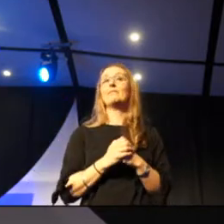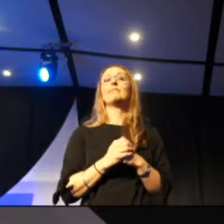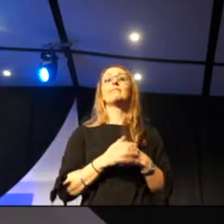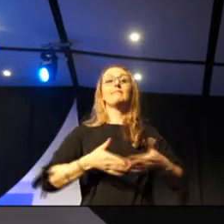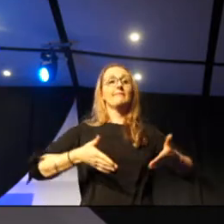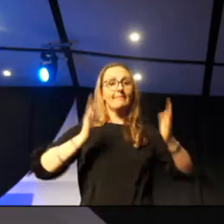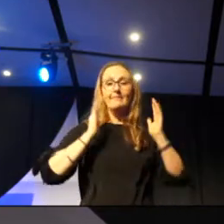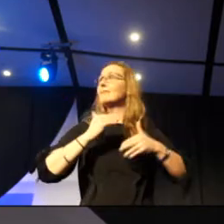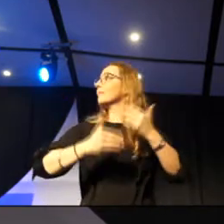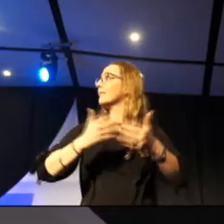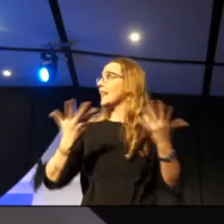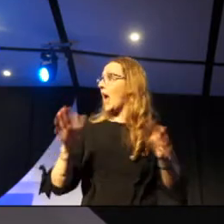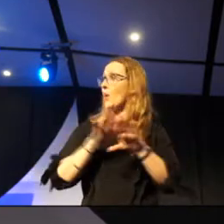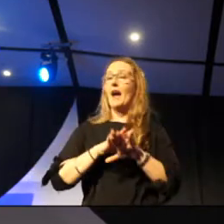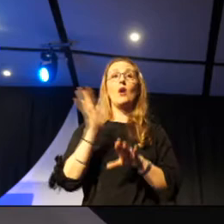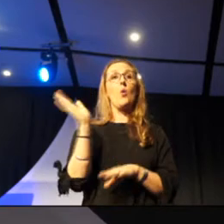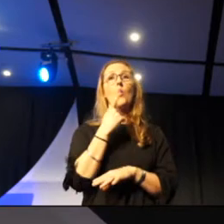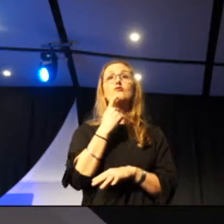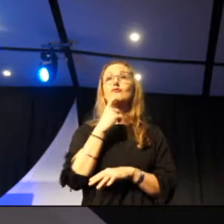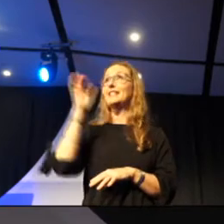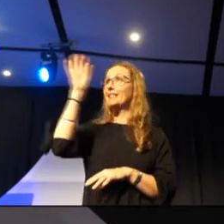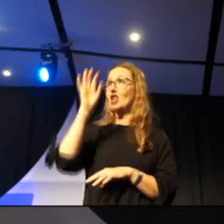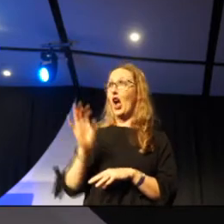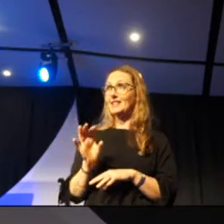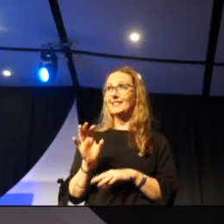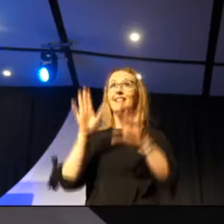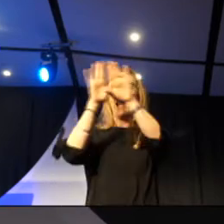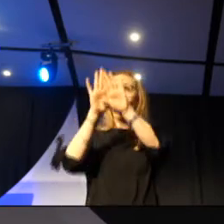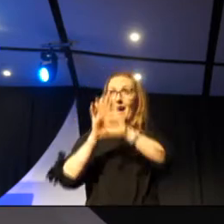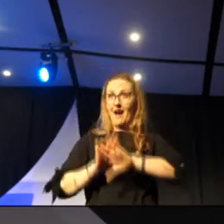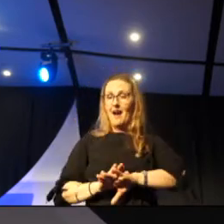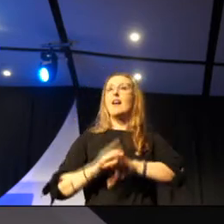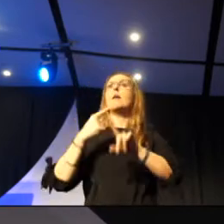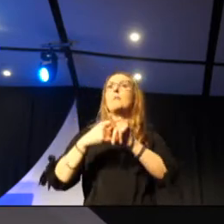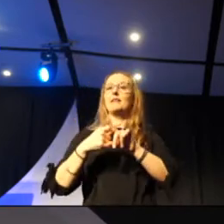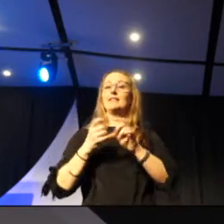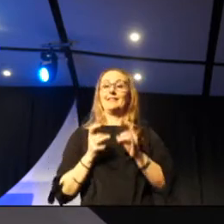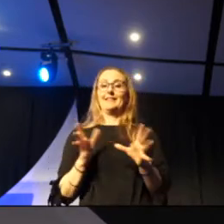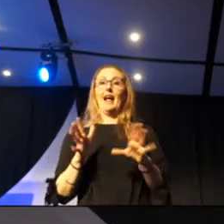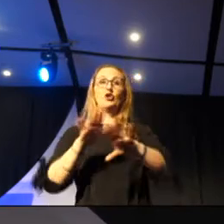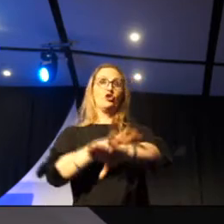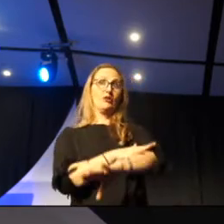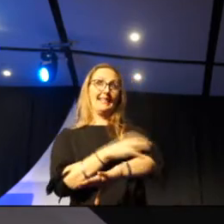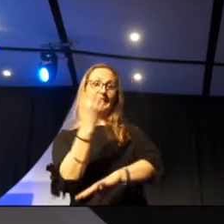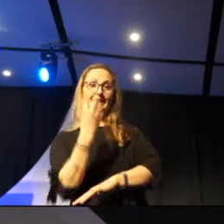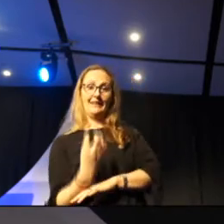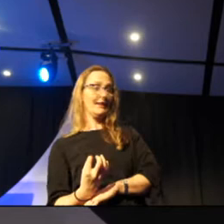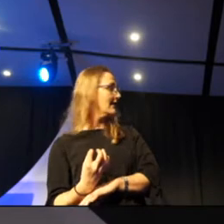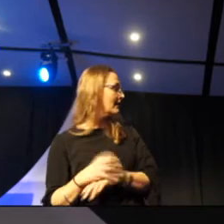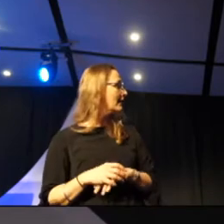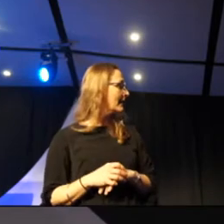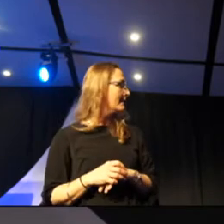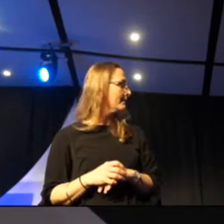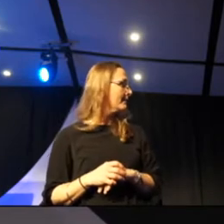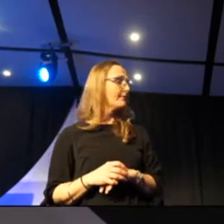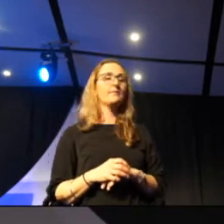there in red, and are working our way onto the sites in green. And in fact, we started shooting not just in 360, but in